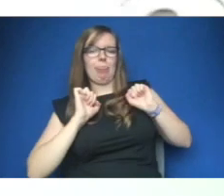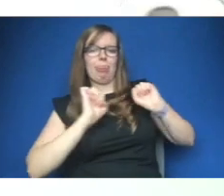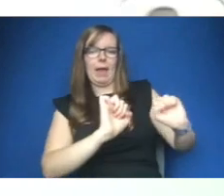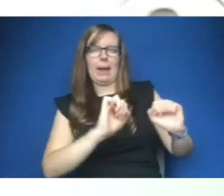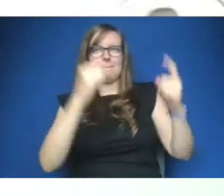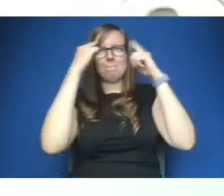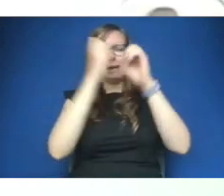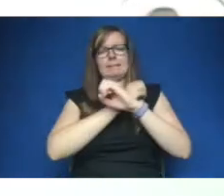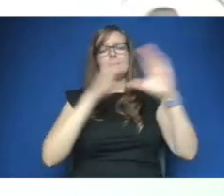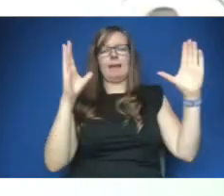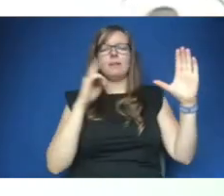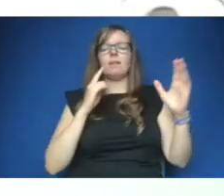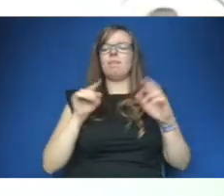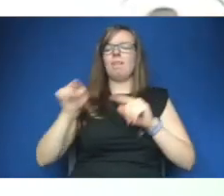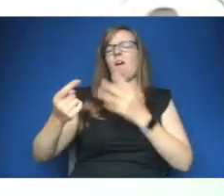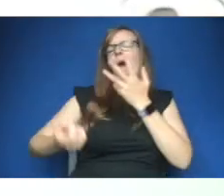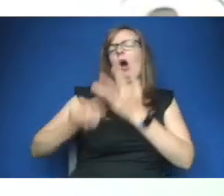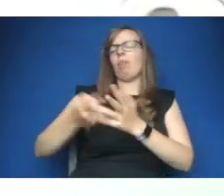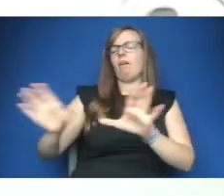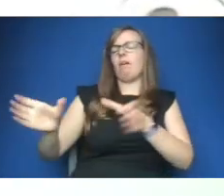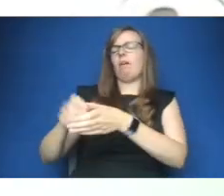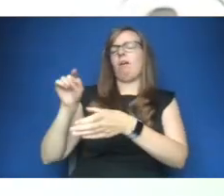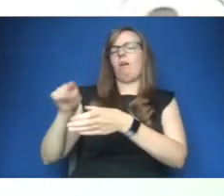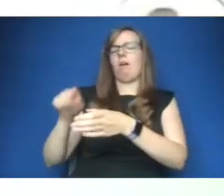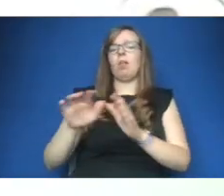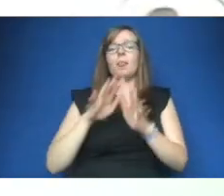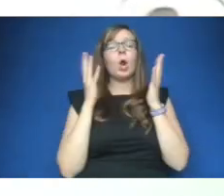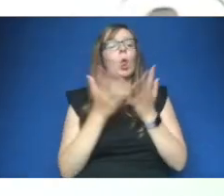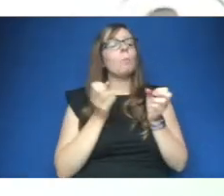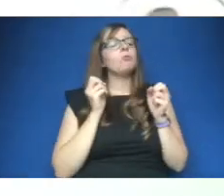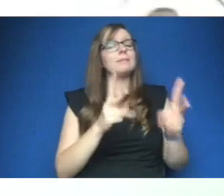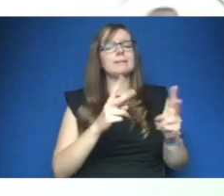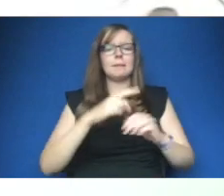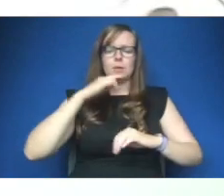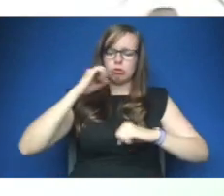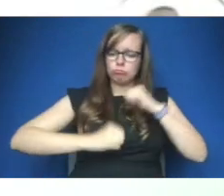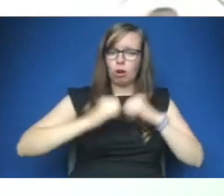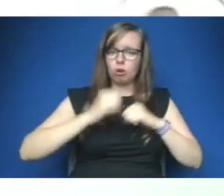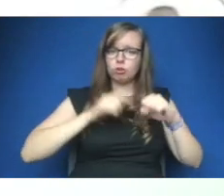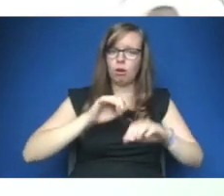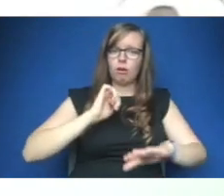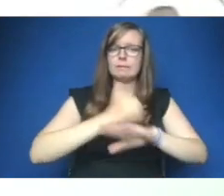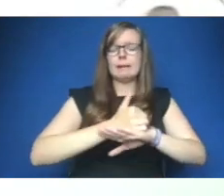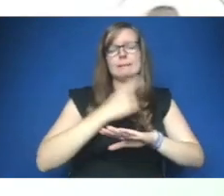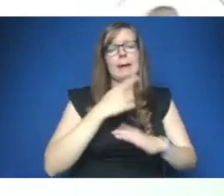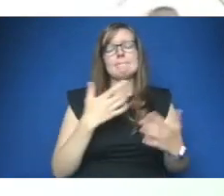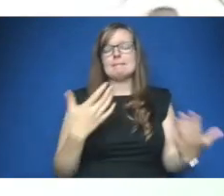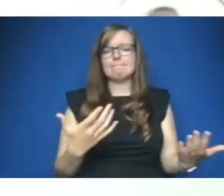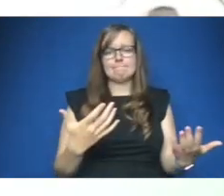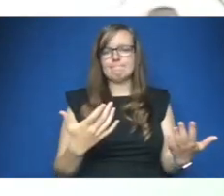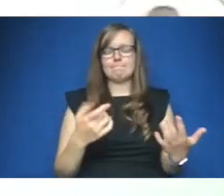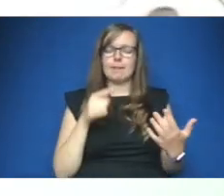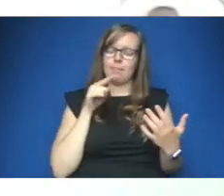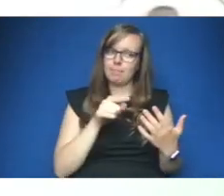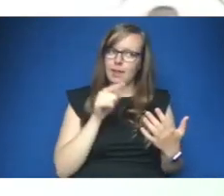right the global systems and structures in place unfortunately are guilty of further creating these